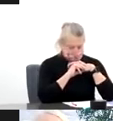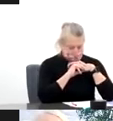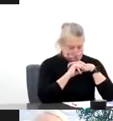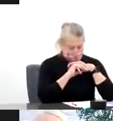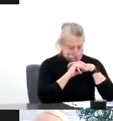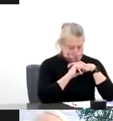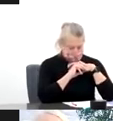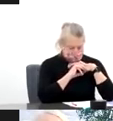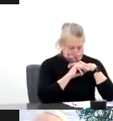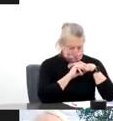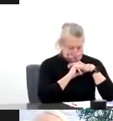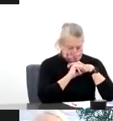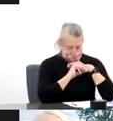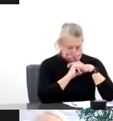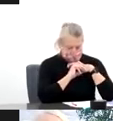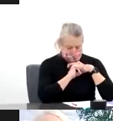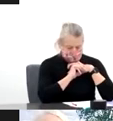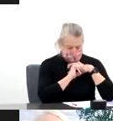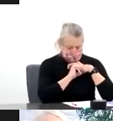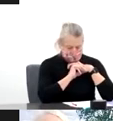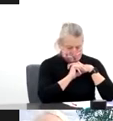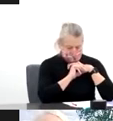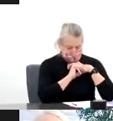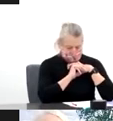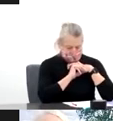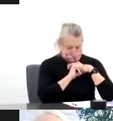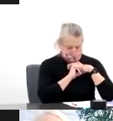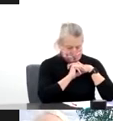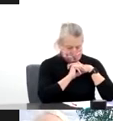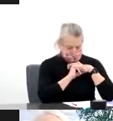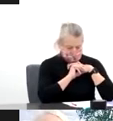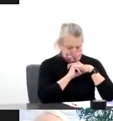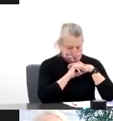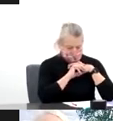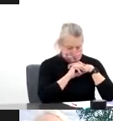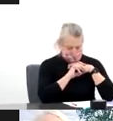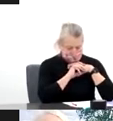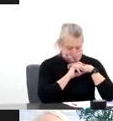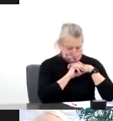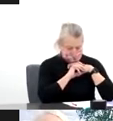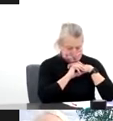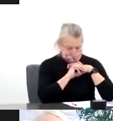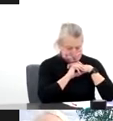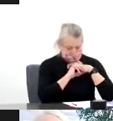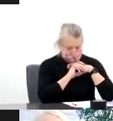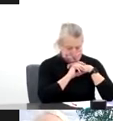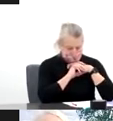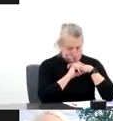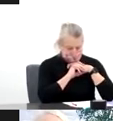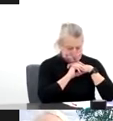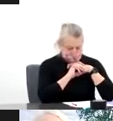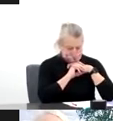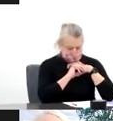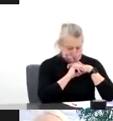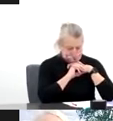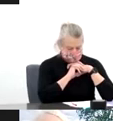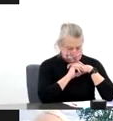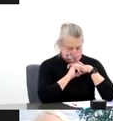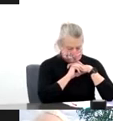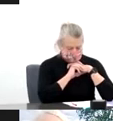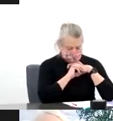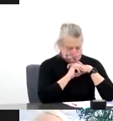The syndrome of which appeared in the Wuhan district of China in